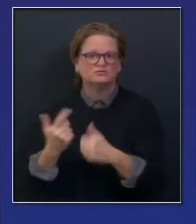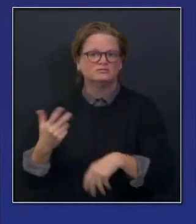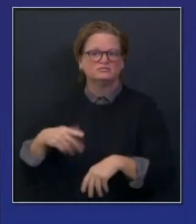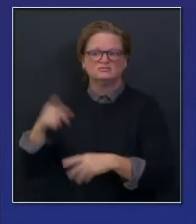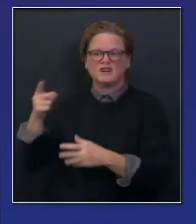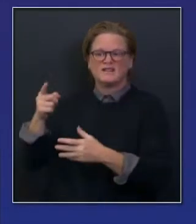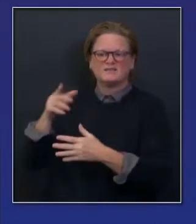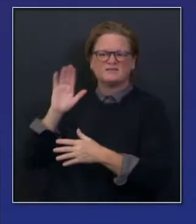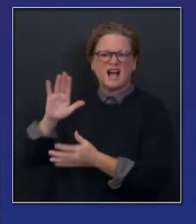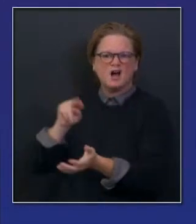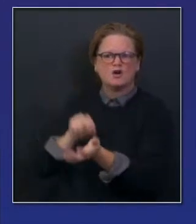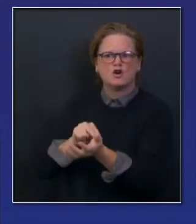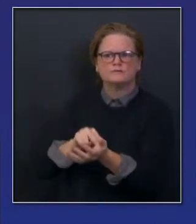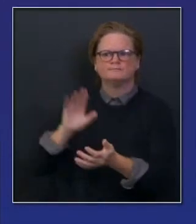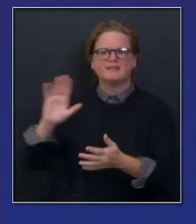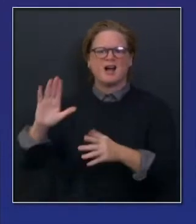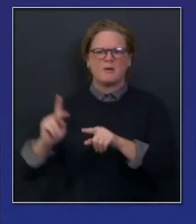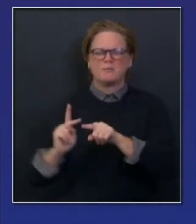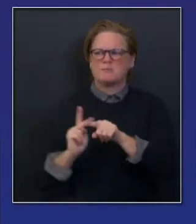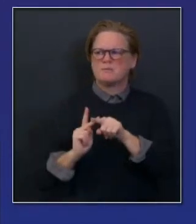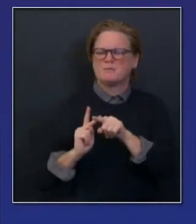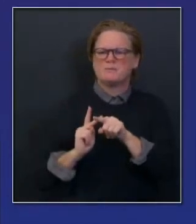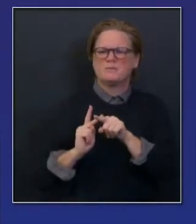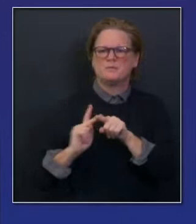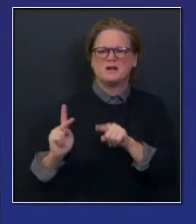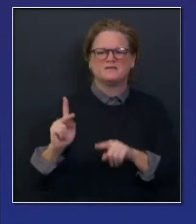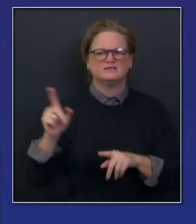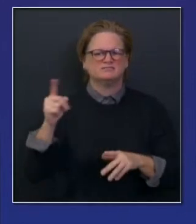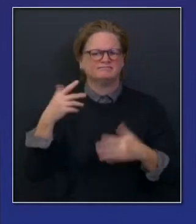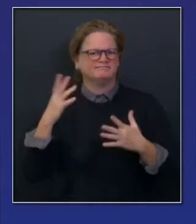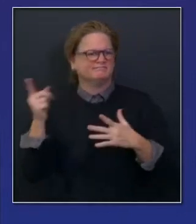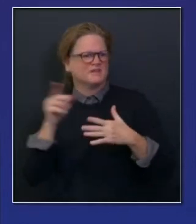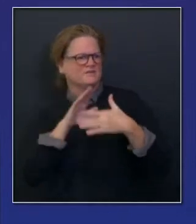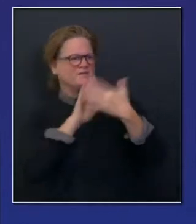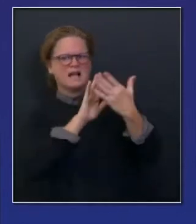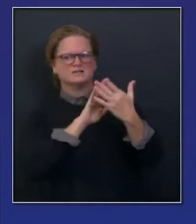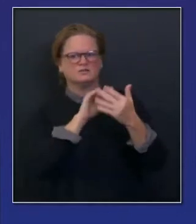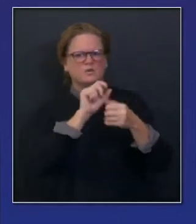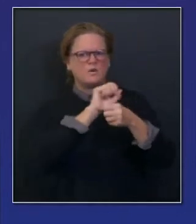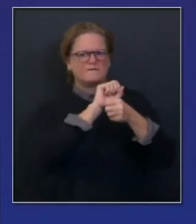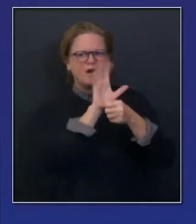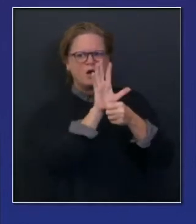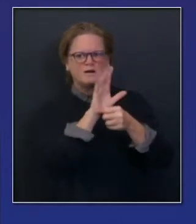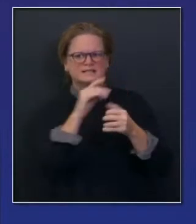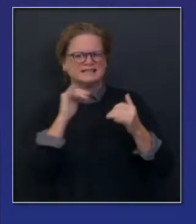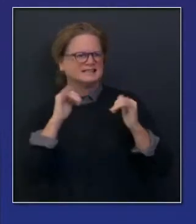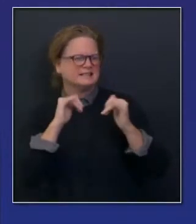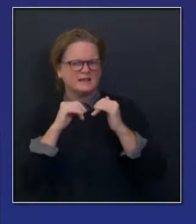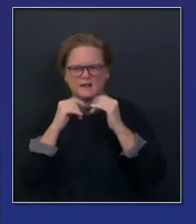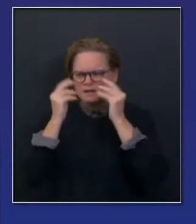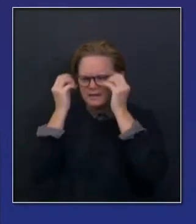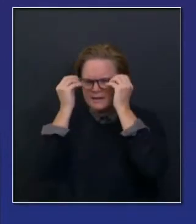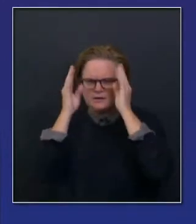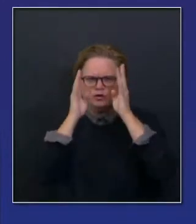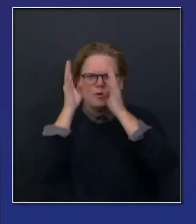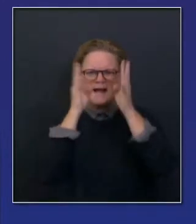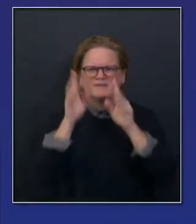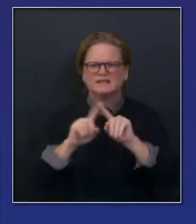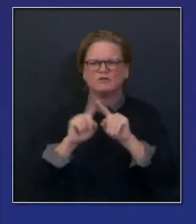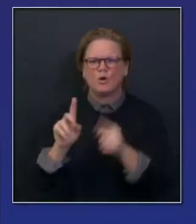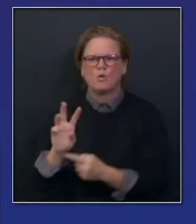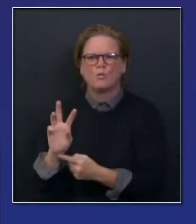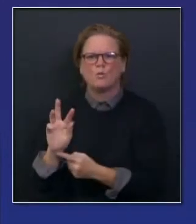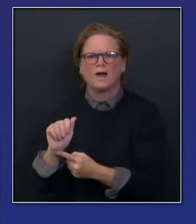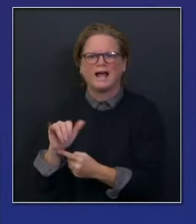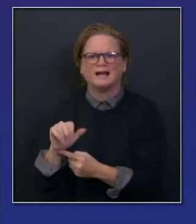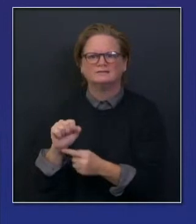understanding, not, you know, it's a difficult time that we need to be creative. We need to temporarily, very short-term, temporarily